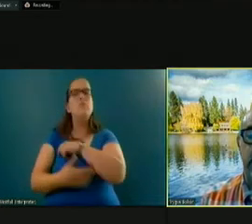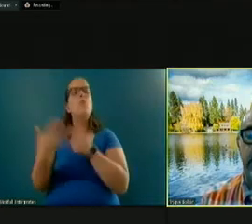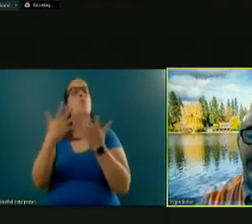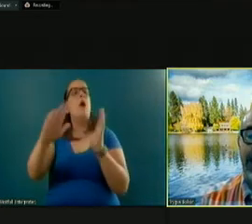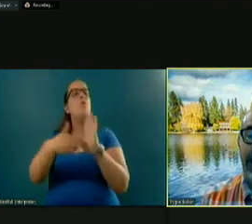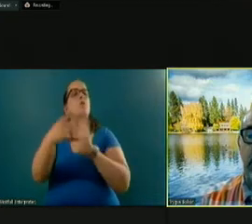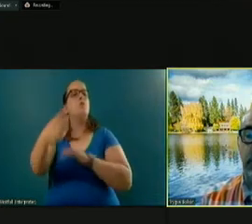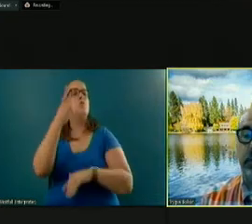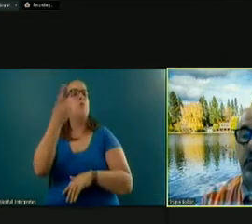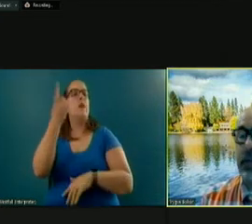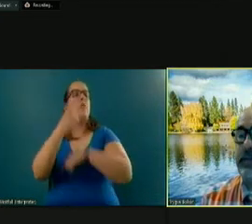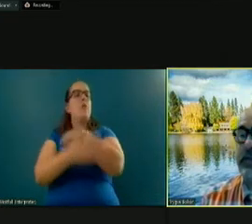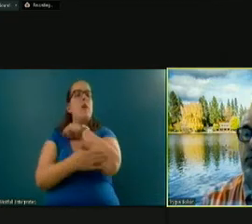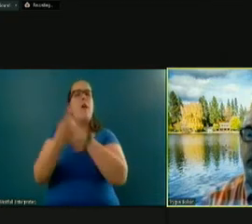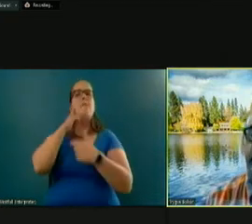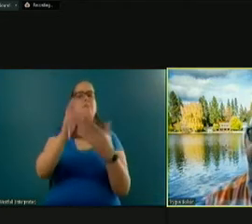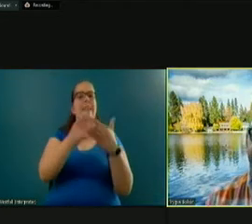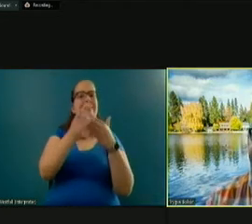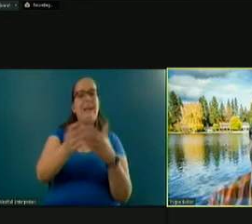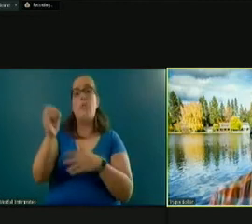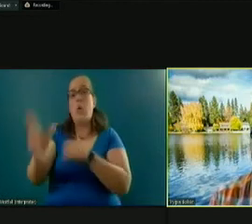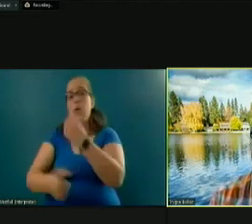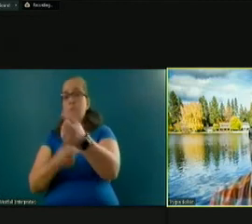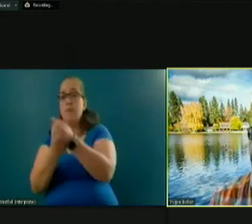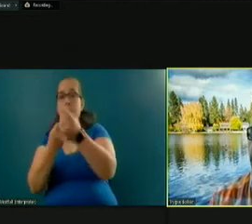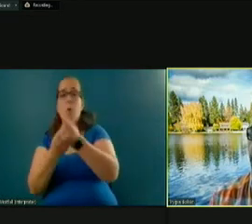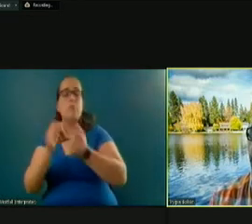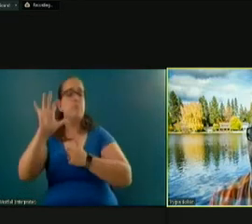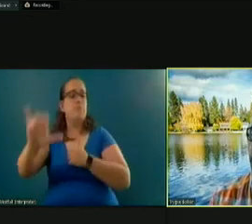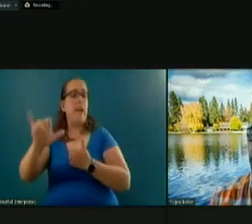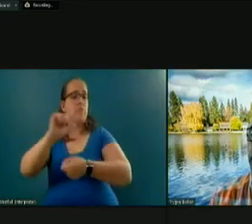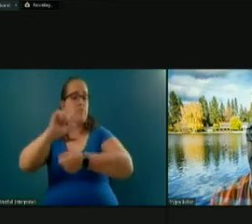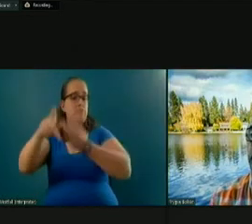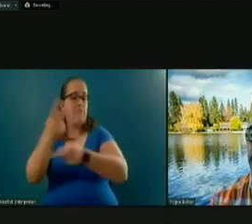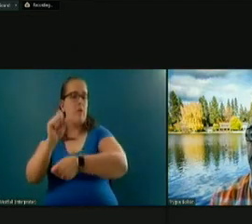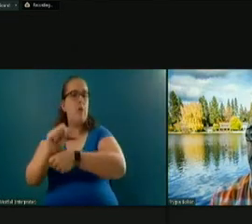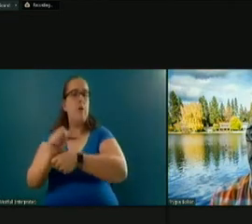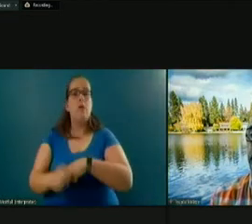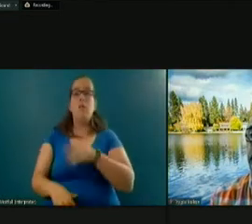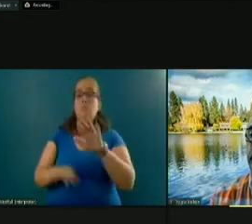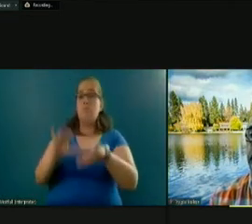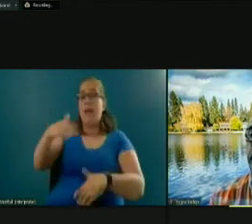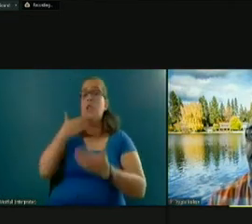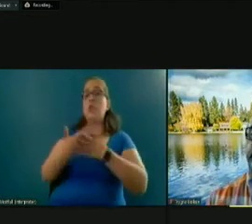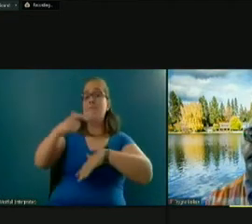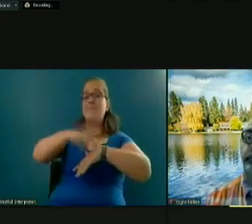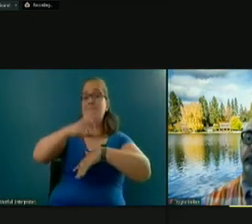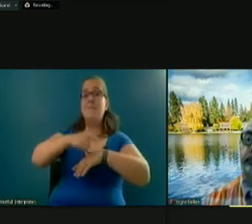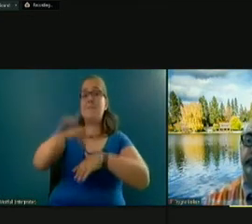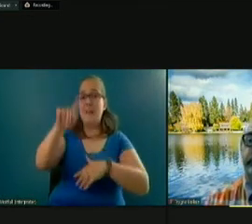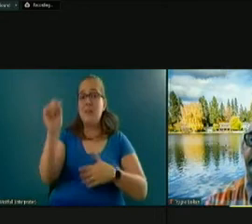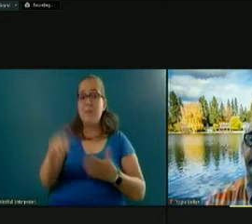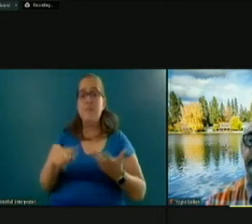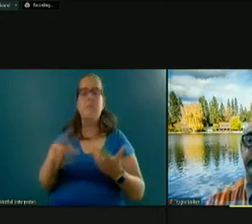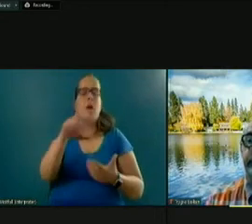the county in terms of leading or supporting such work? This is a timely question, very timely, and